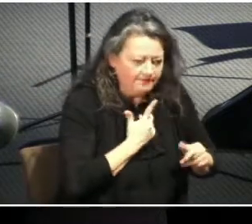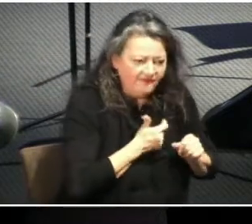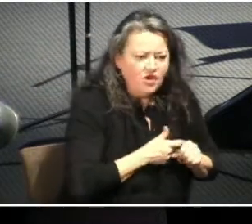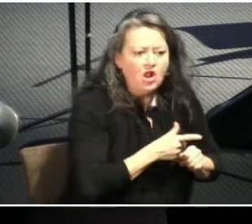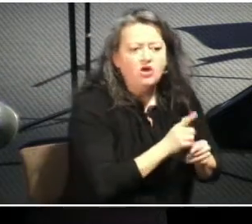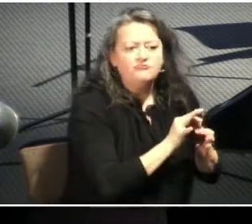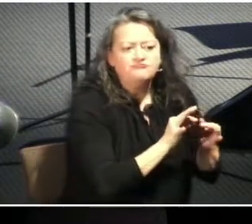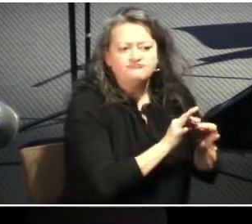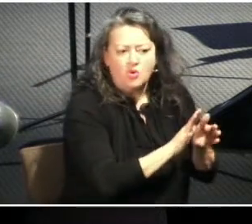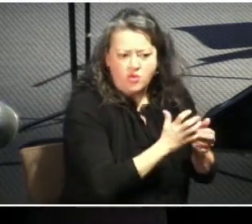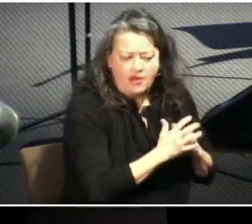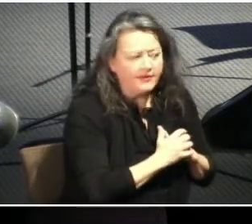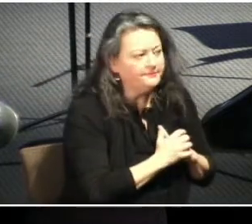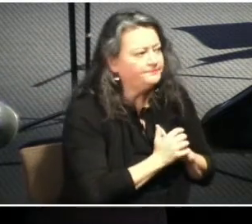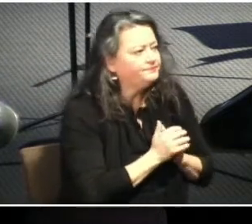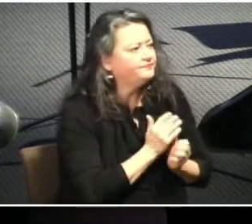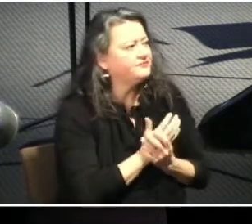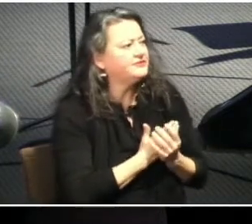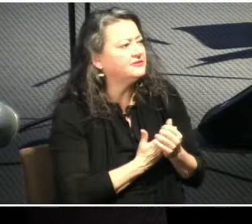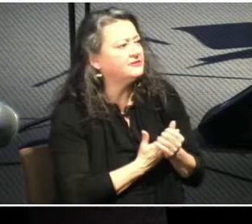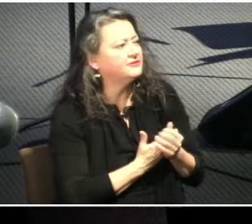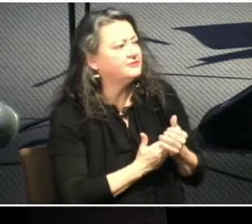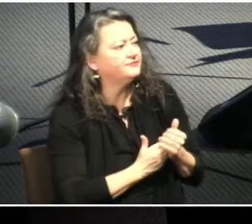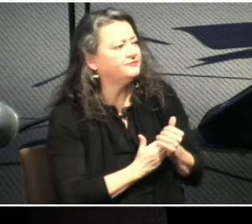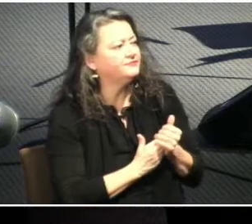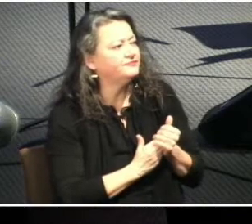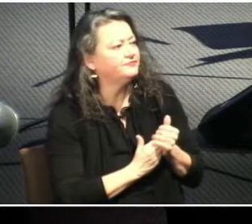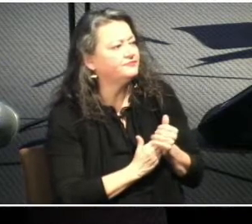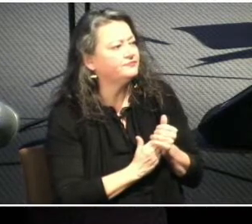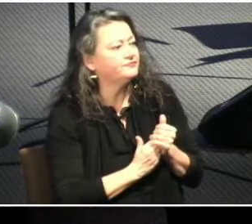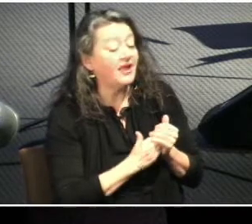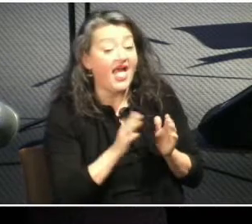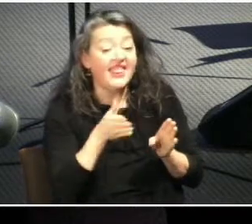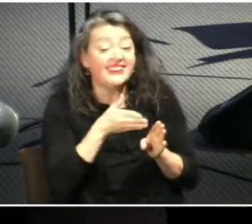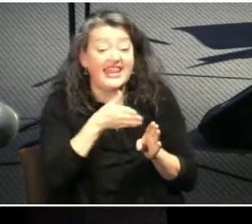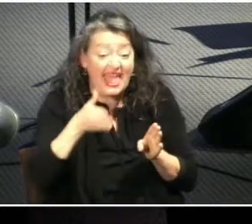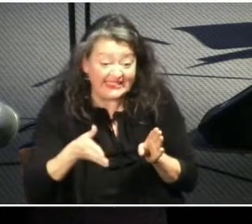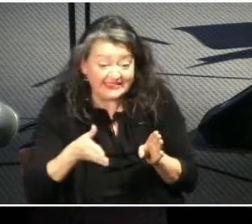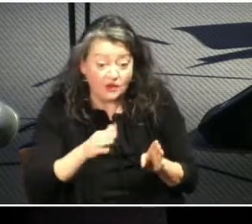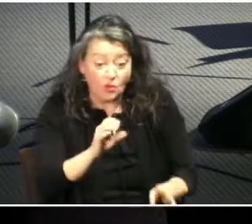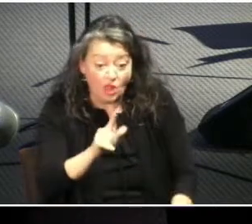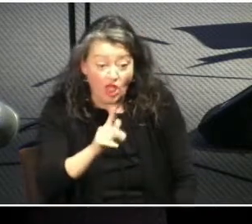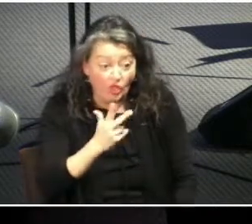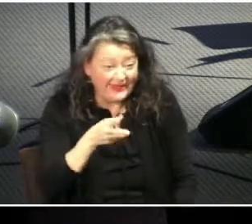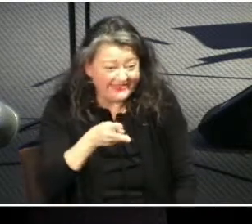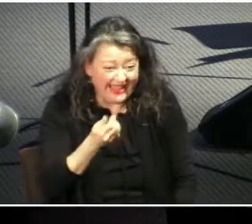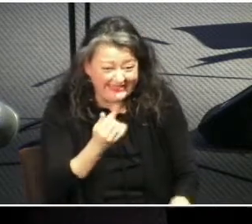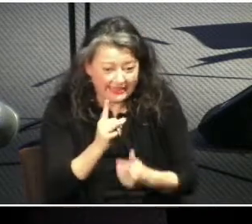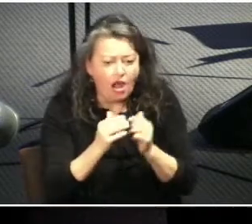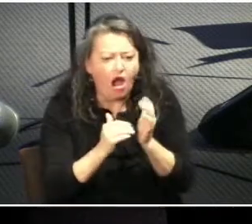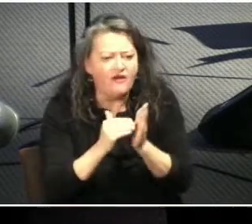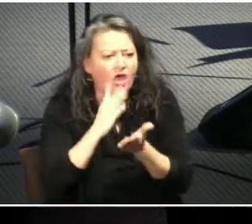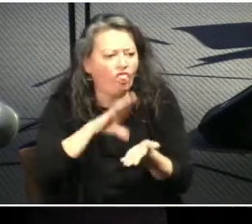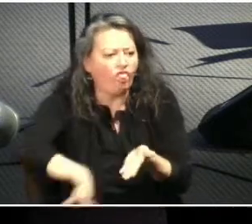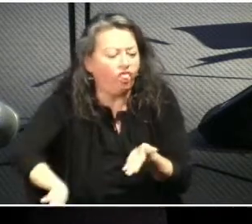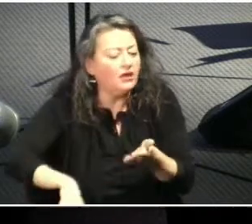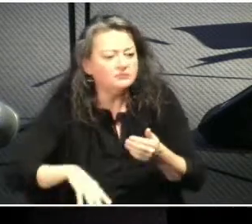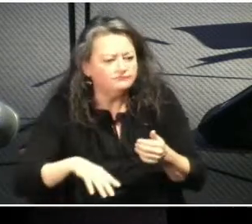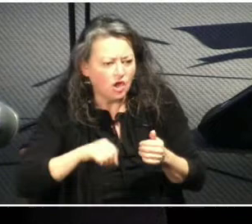known as a verse. It says, husbands love your wives and do not be harsh with them.